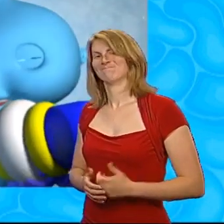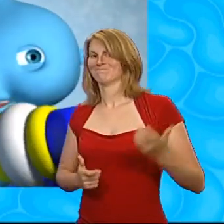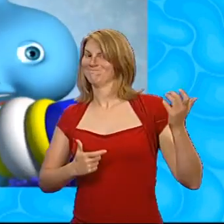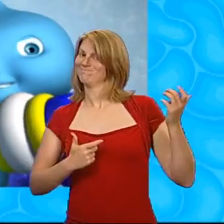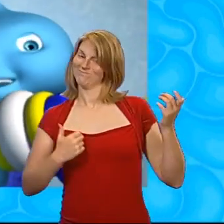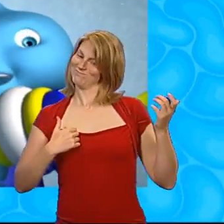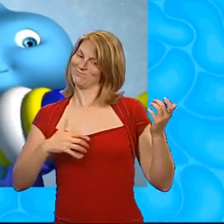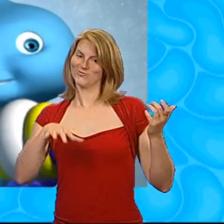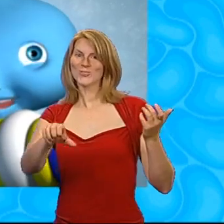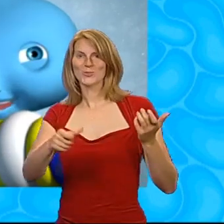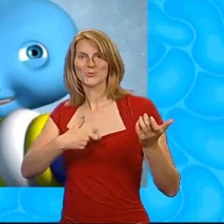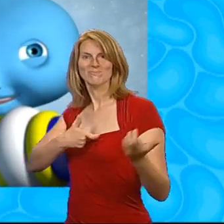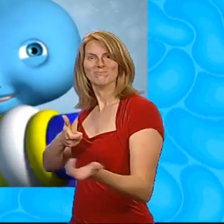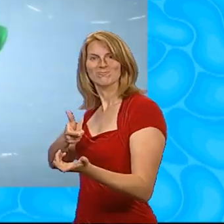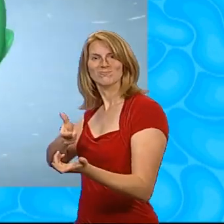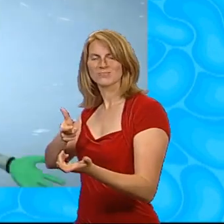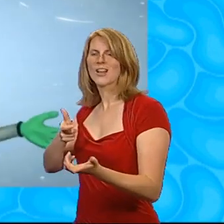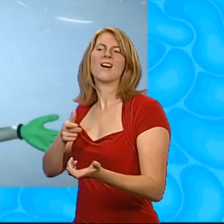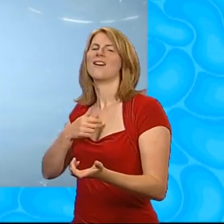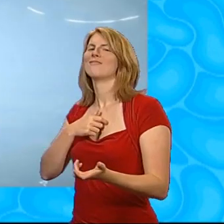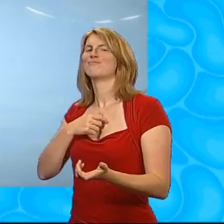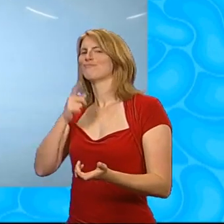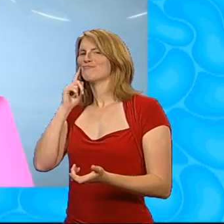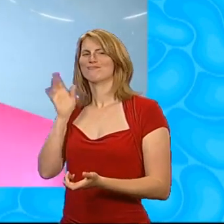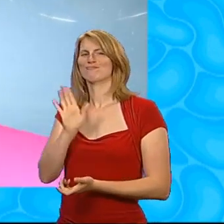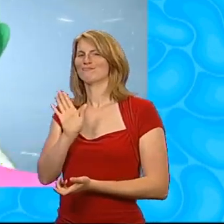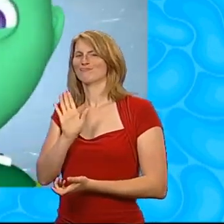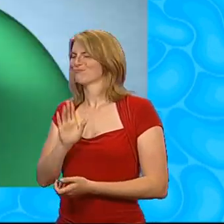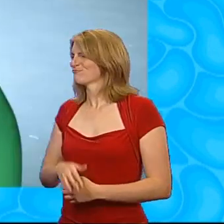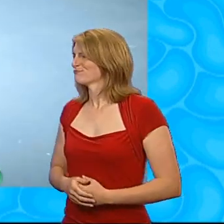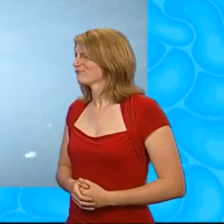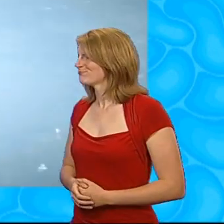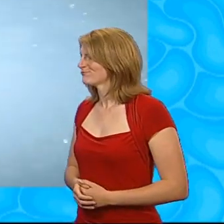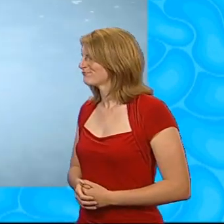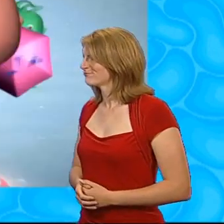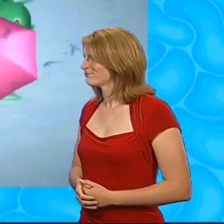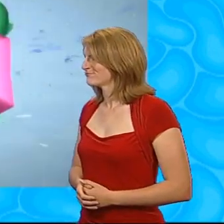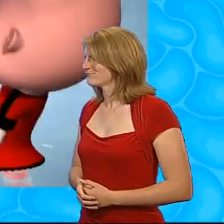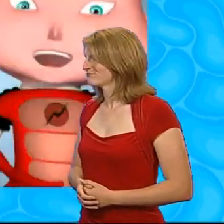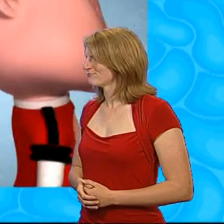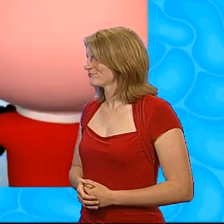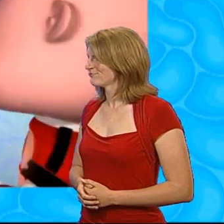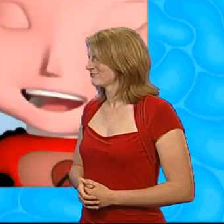We've got you now, Finn. Felix! I think not. Hmm. Whoa!